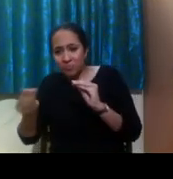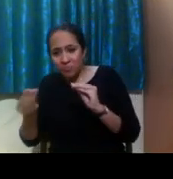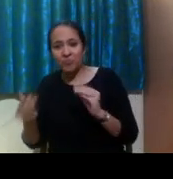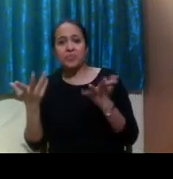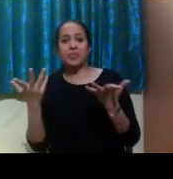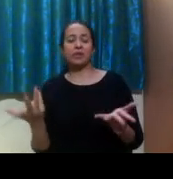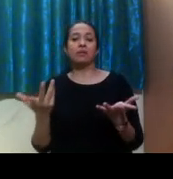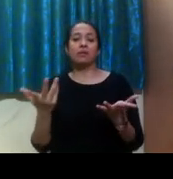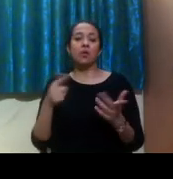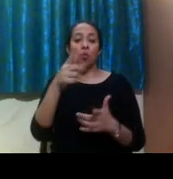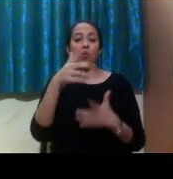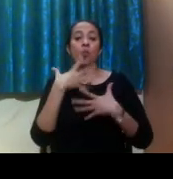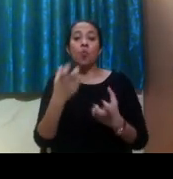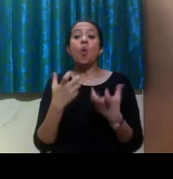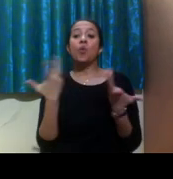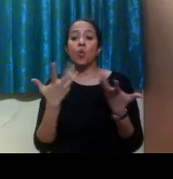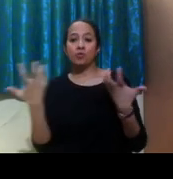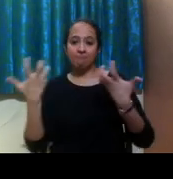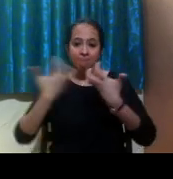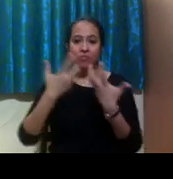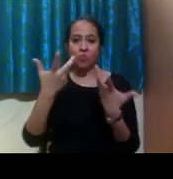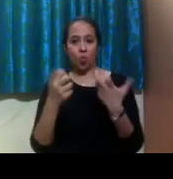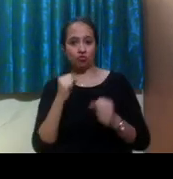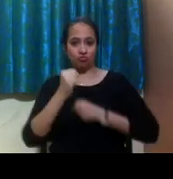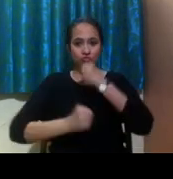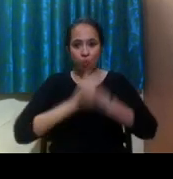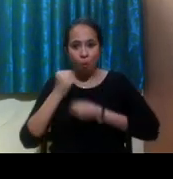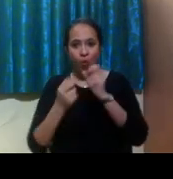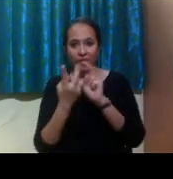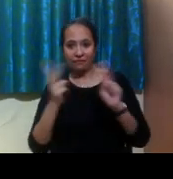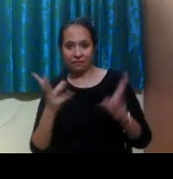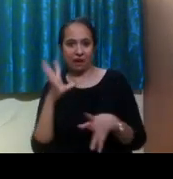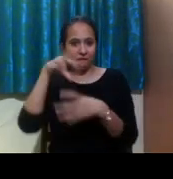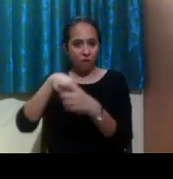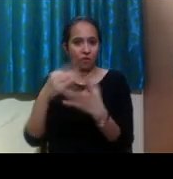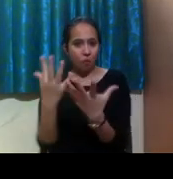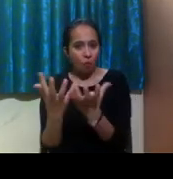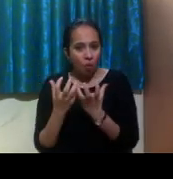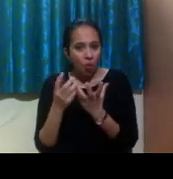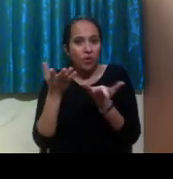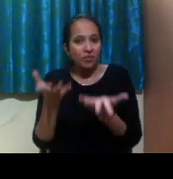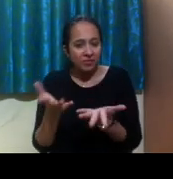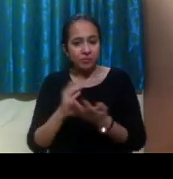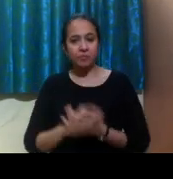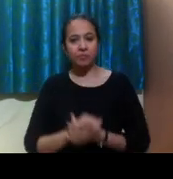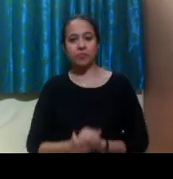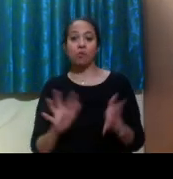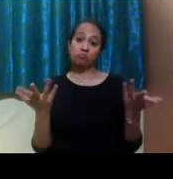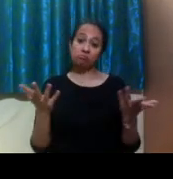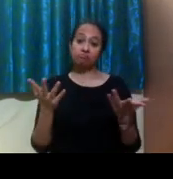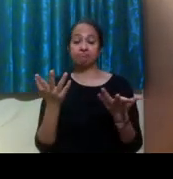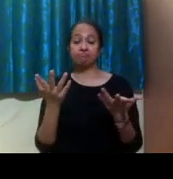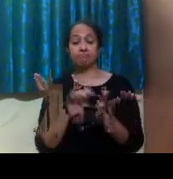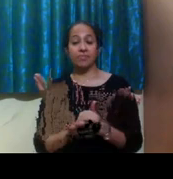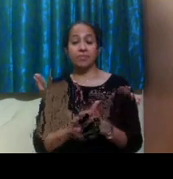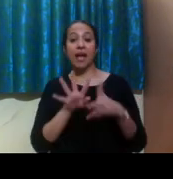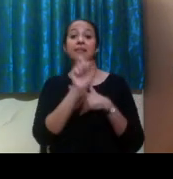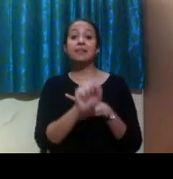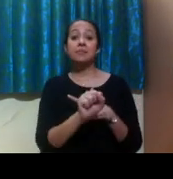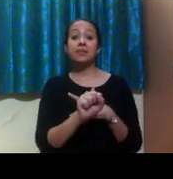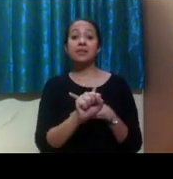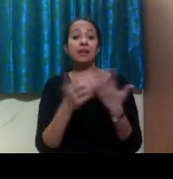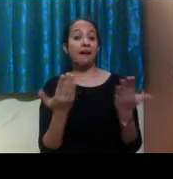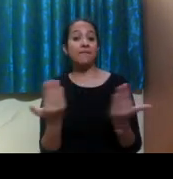different adaptive sports or different activities. And also look at accessibility of the